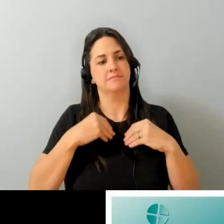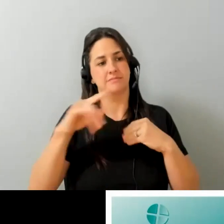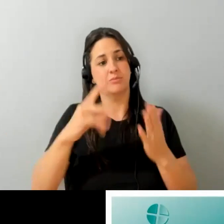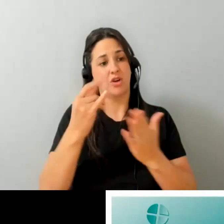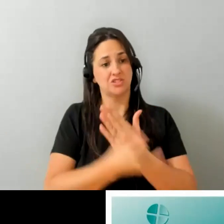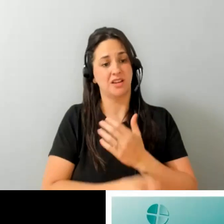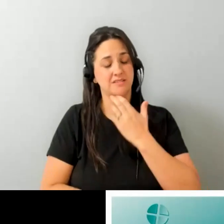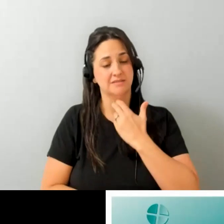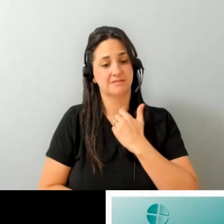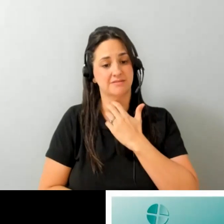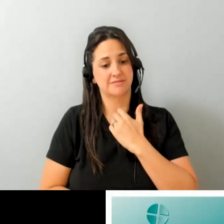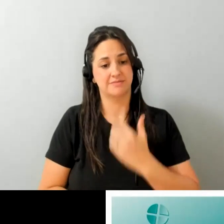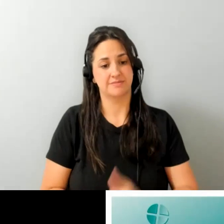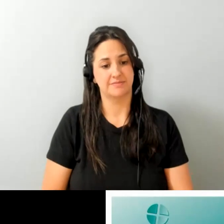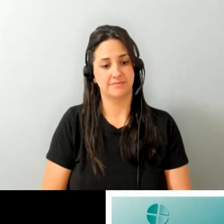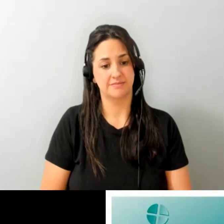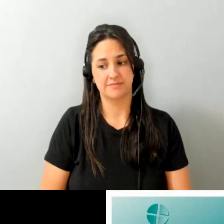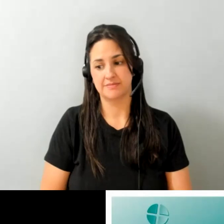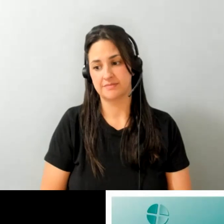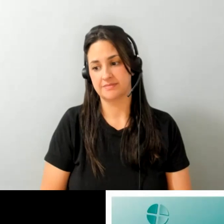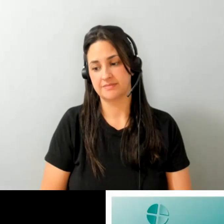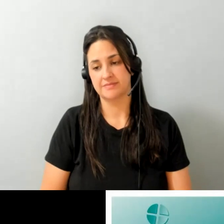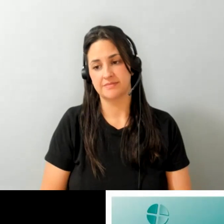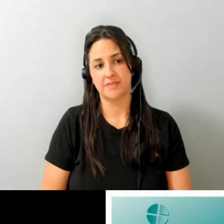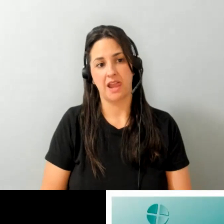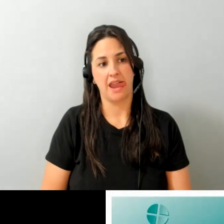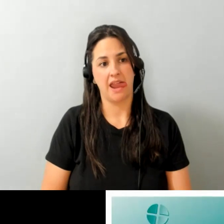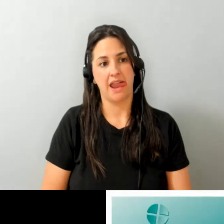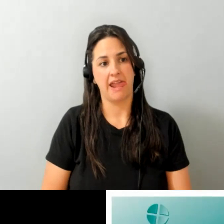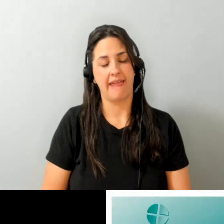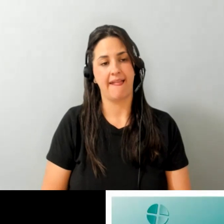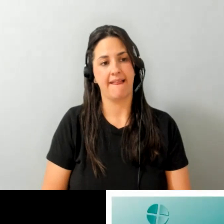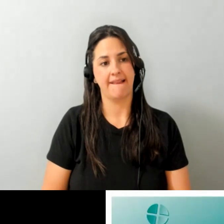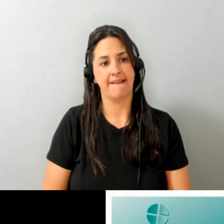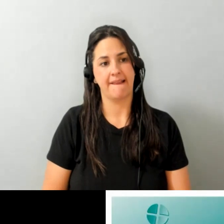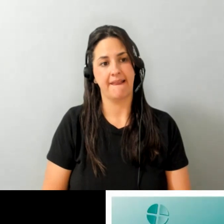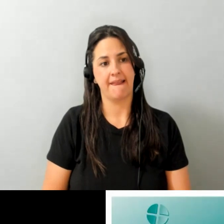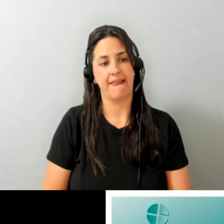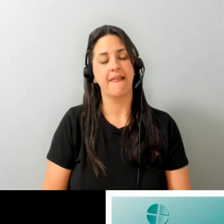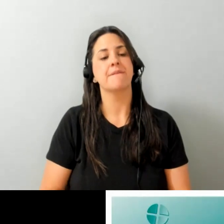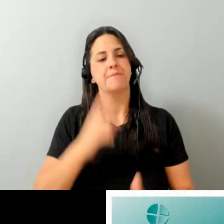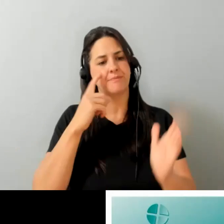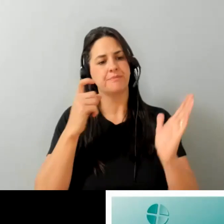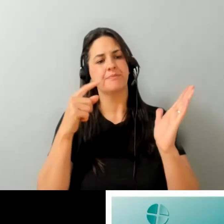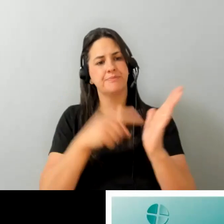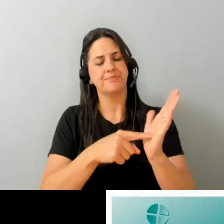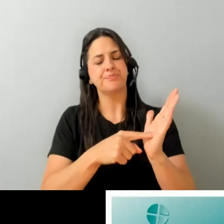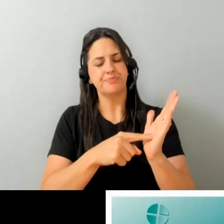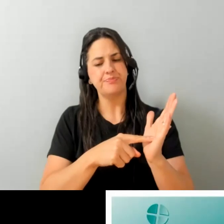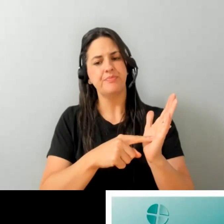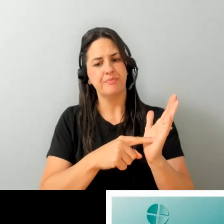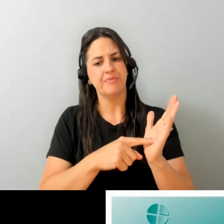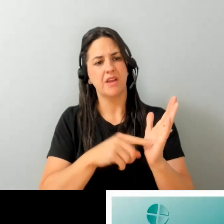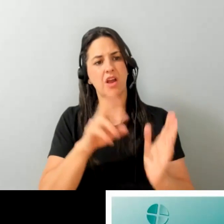so just to kind of reiterate on that and something that i did notice about tetra's work a lot of the